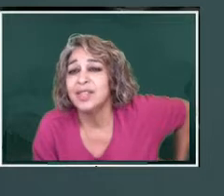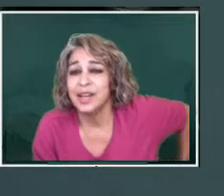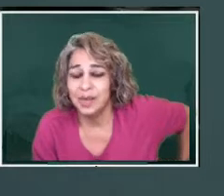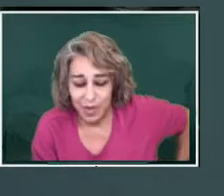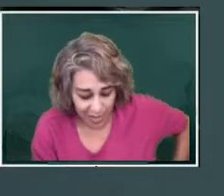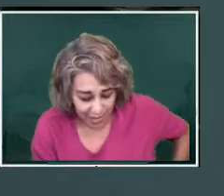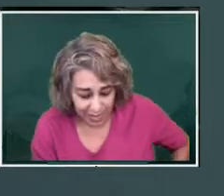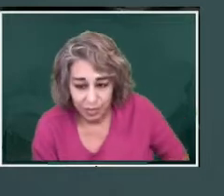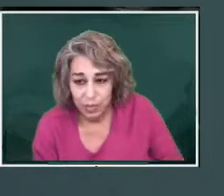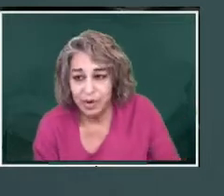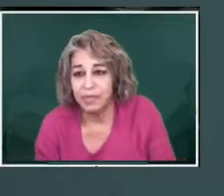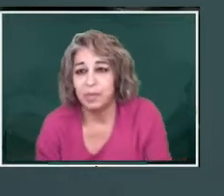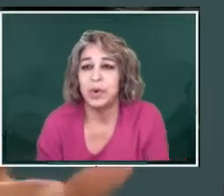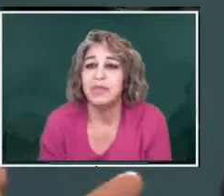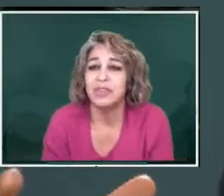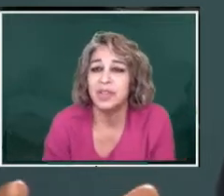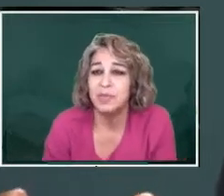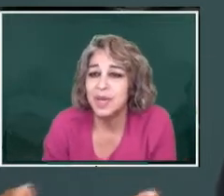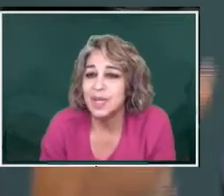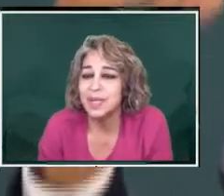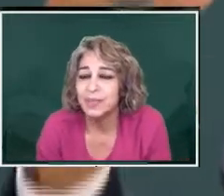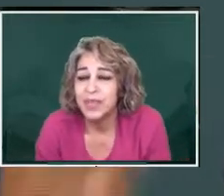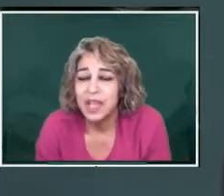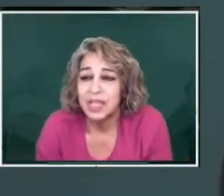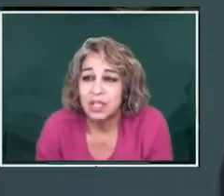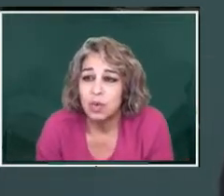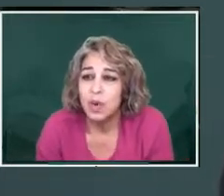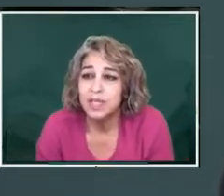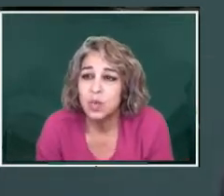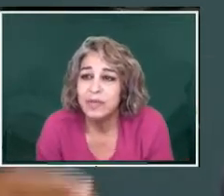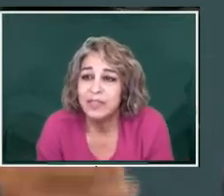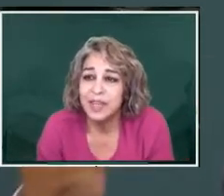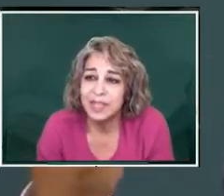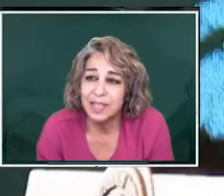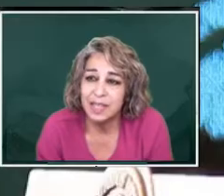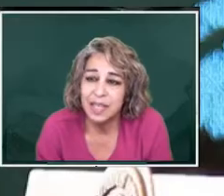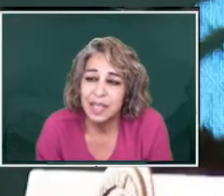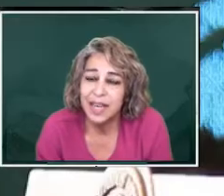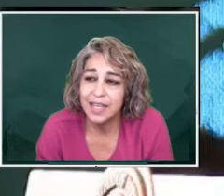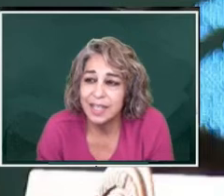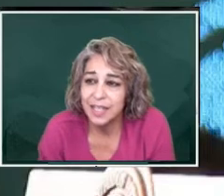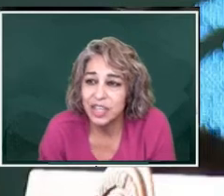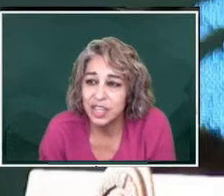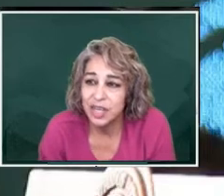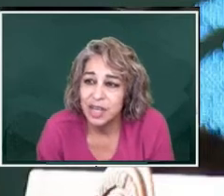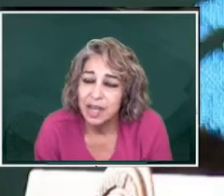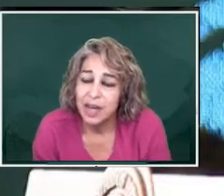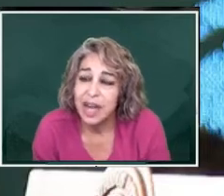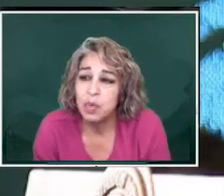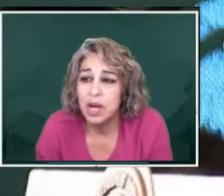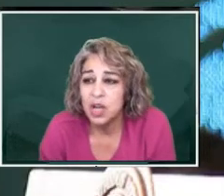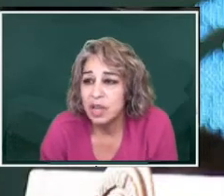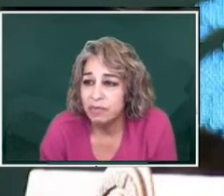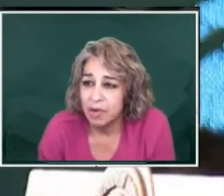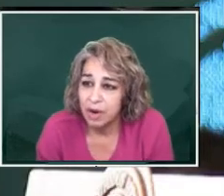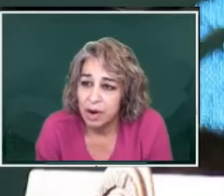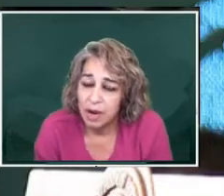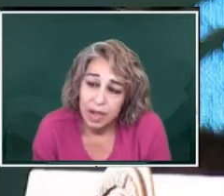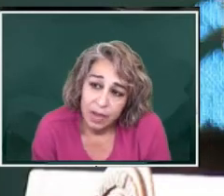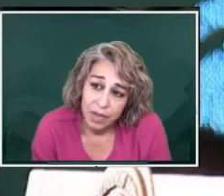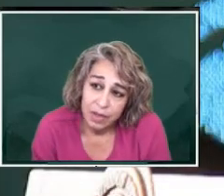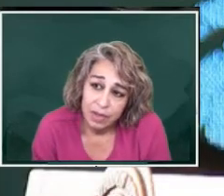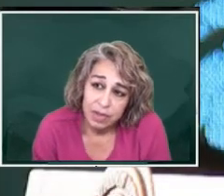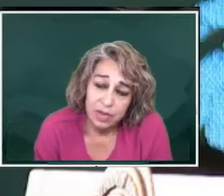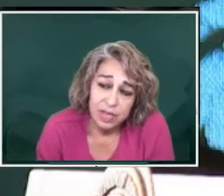with the outside communities, peripheral communities. So once we've done that concession, now we're looking for,